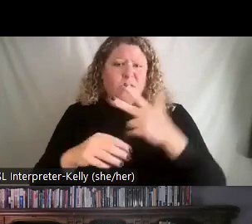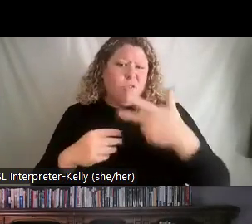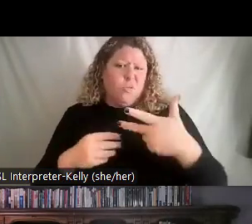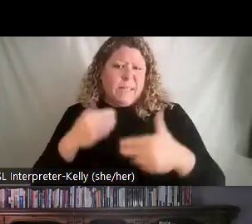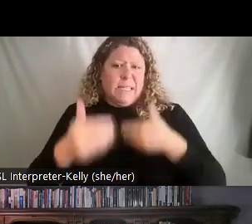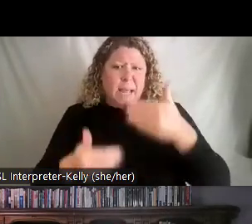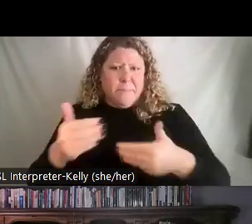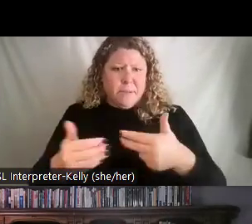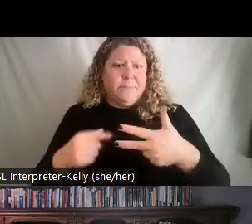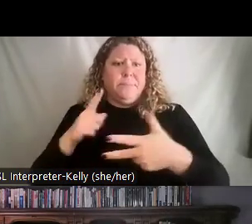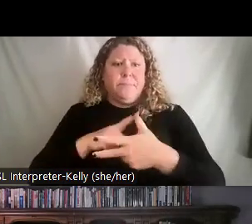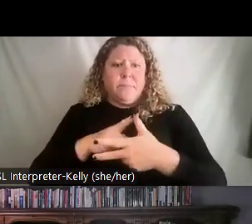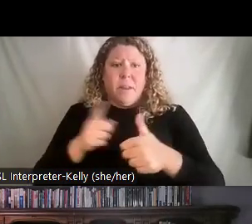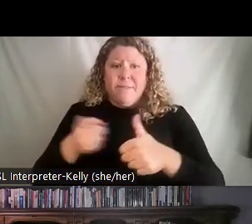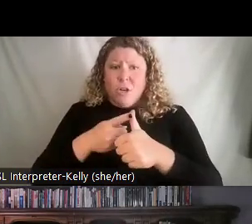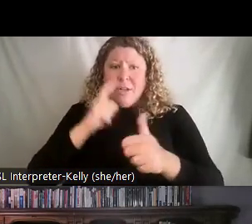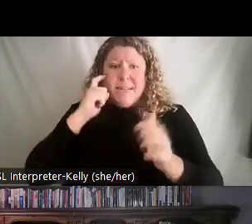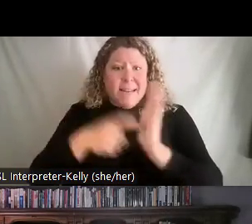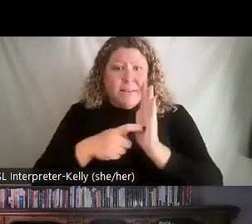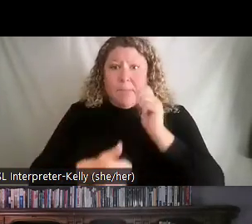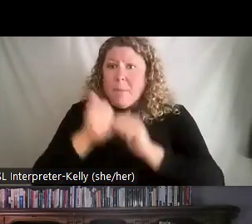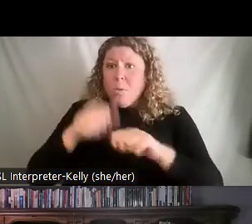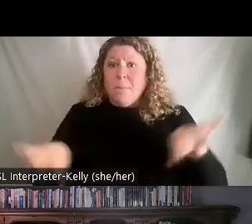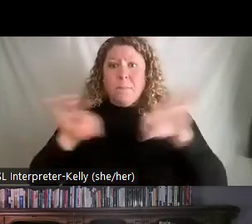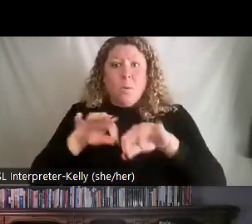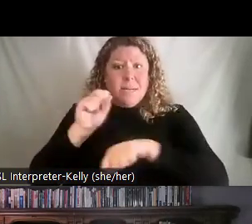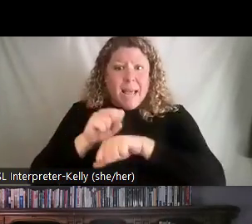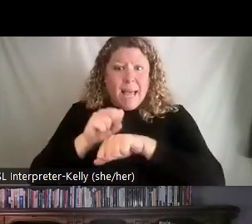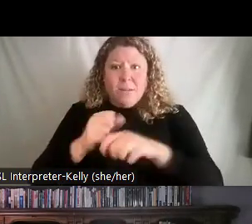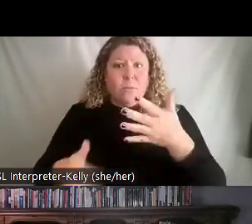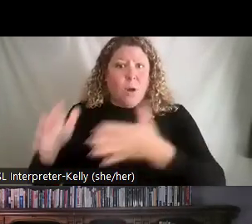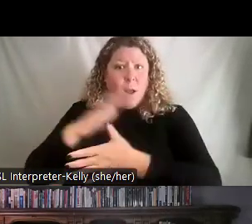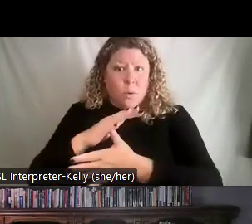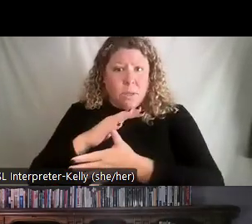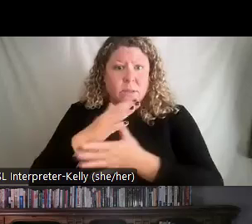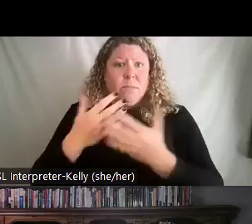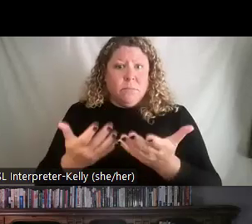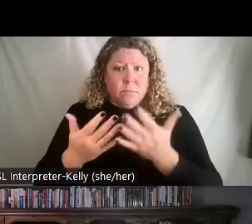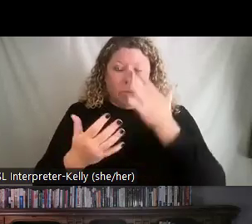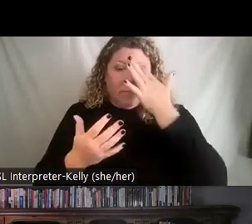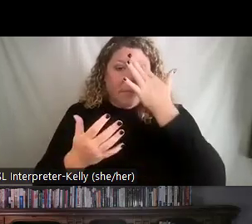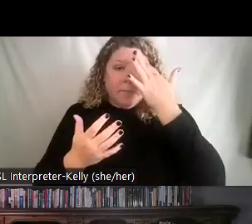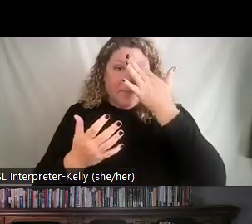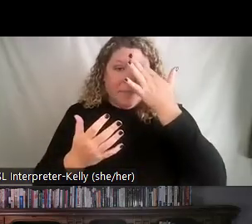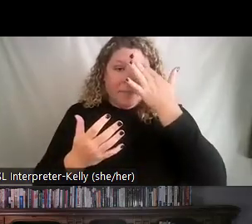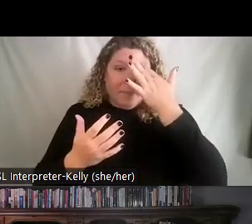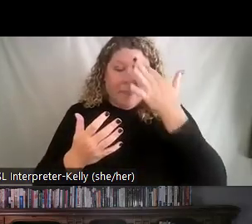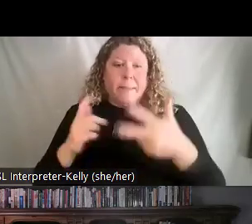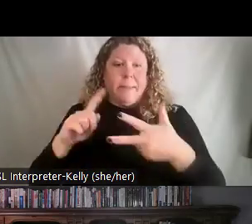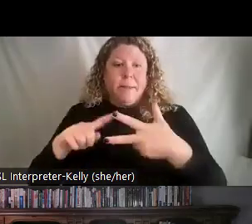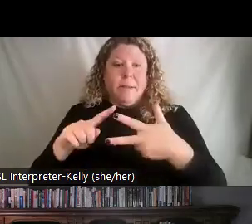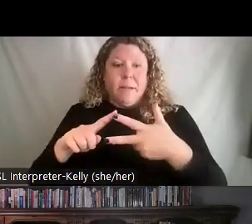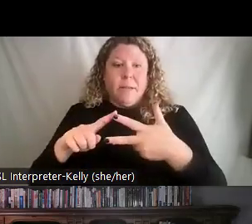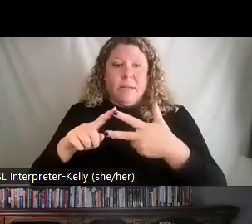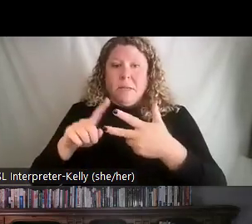It's first, we want to identify the most important task or priorities for our followers. We want to diagnose